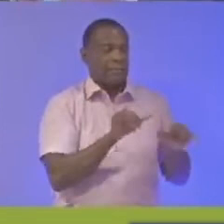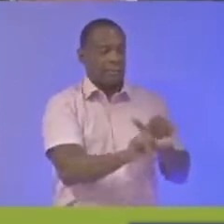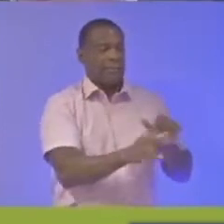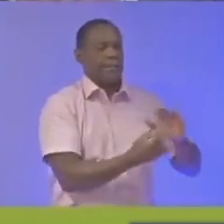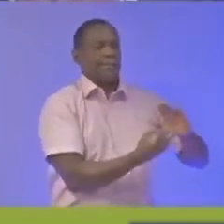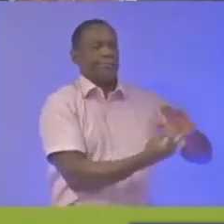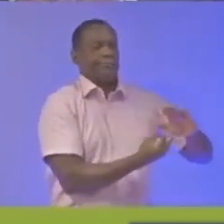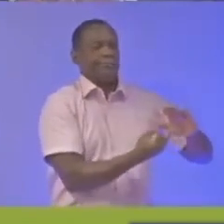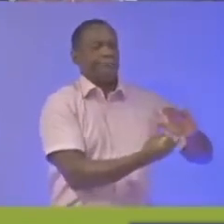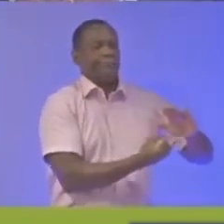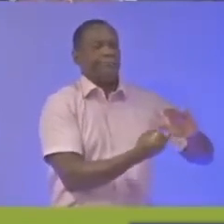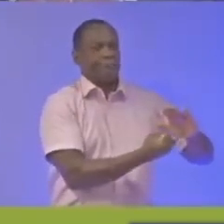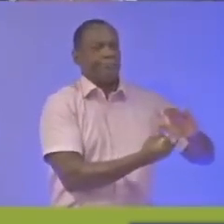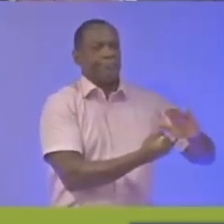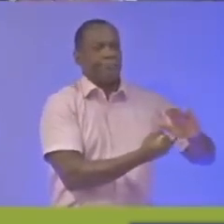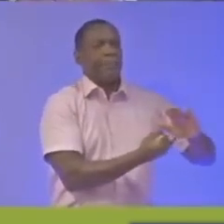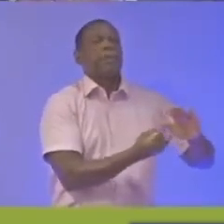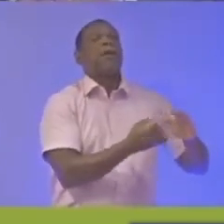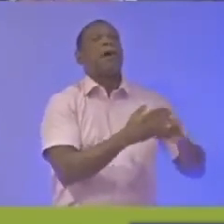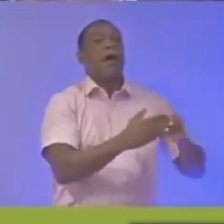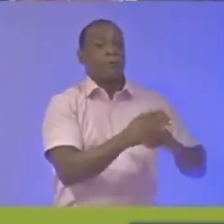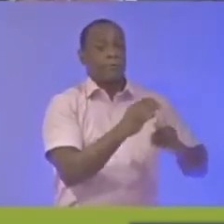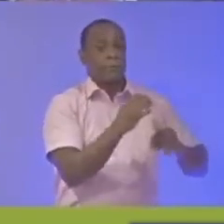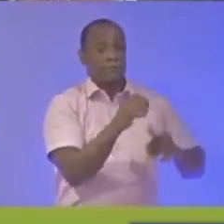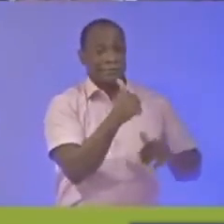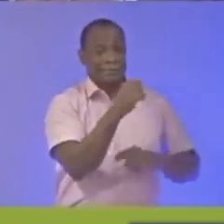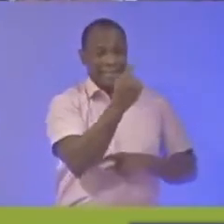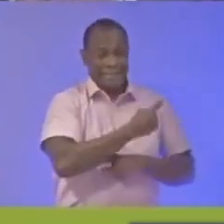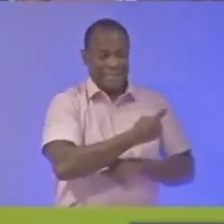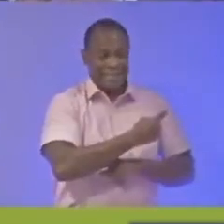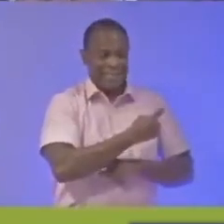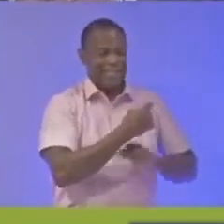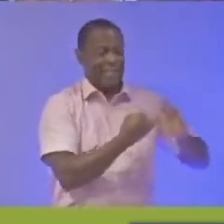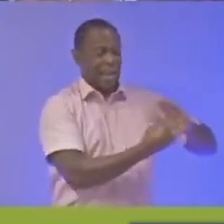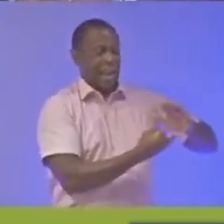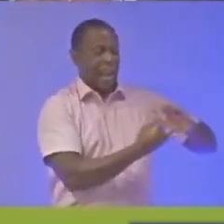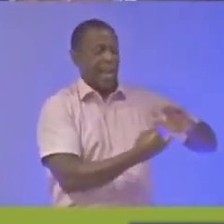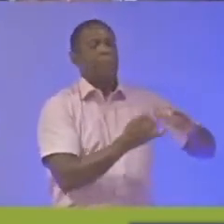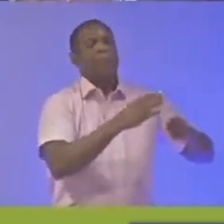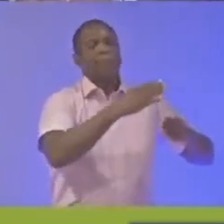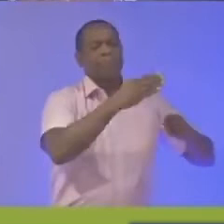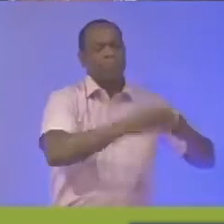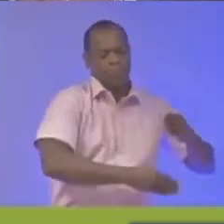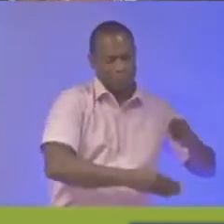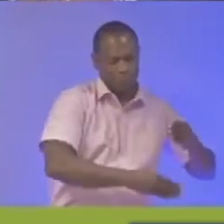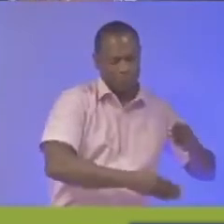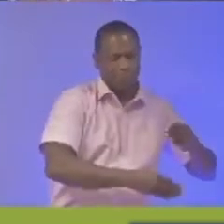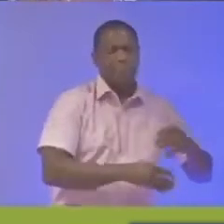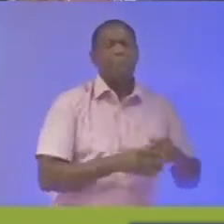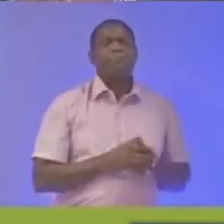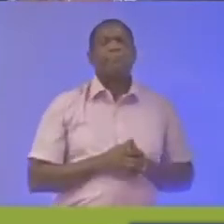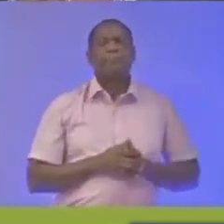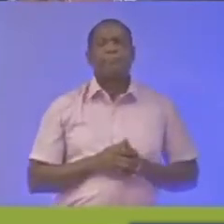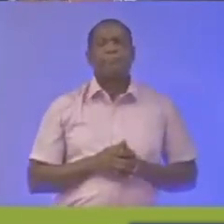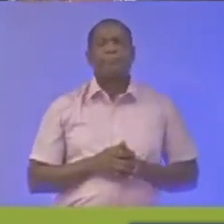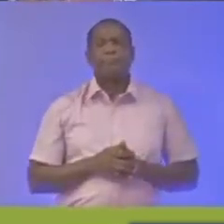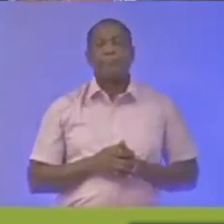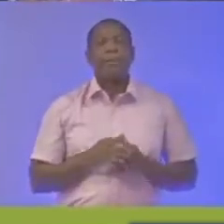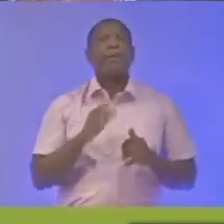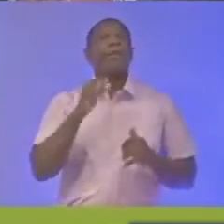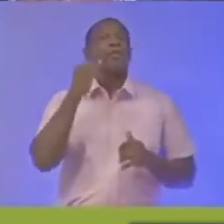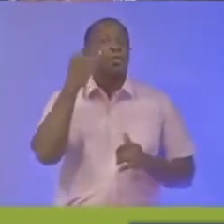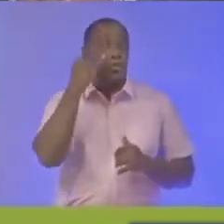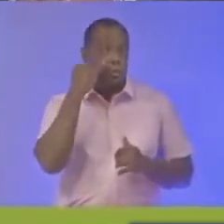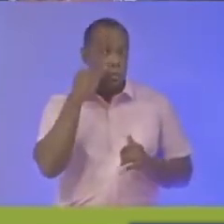of symptoms you'll be discharged after 10 days next slide so for symptomatic cases and this goes from mild cases